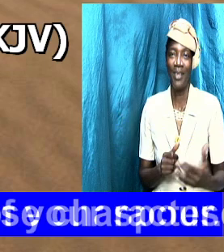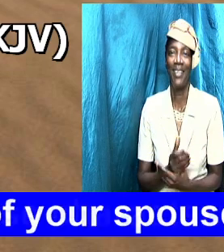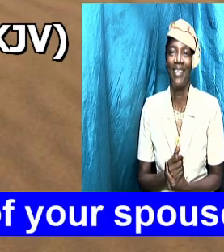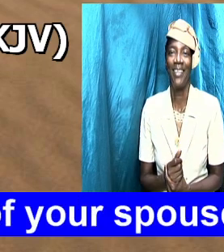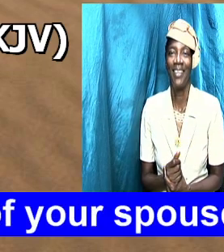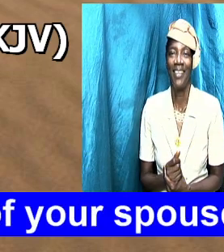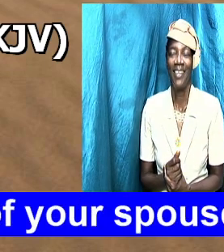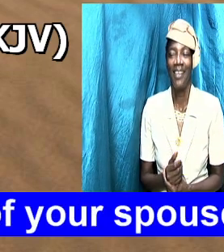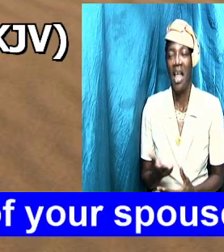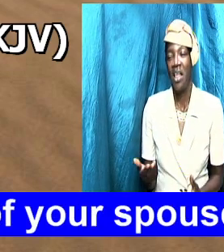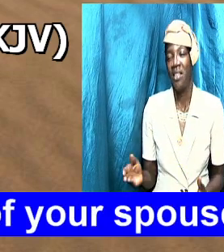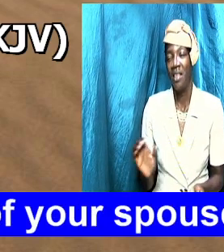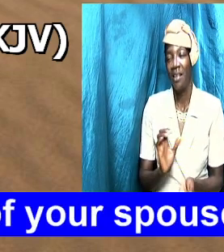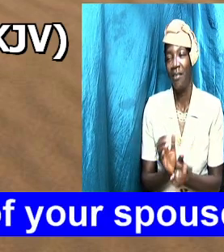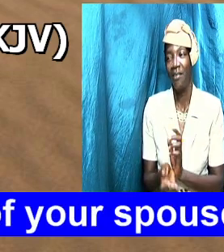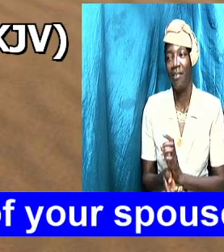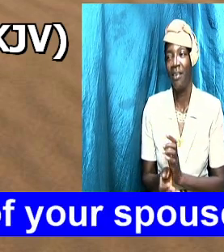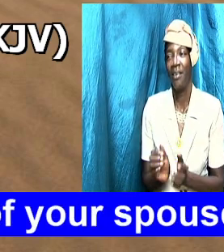things change